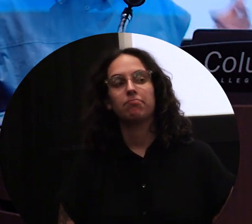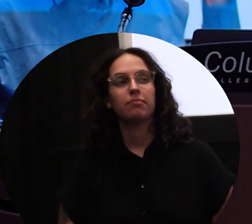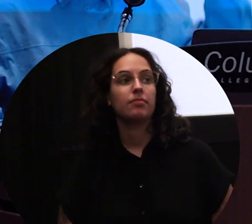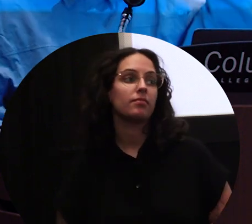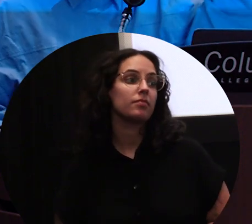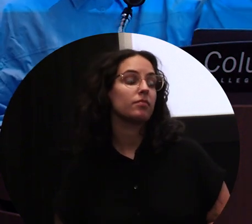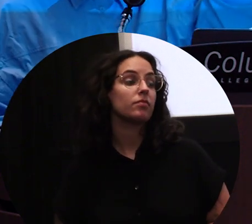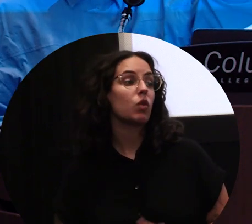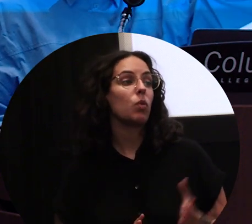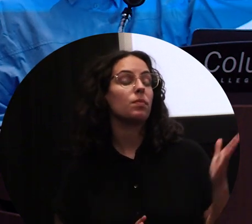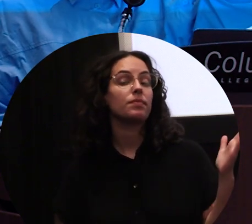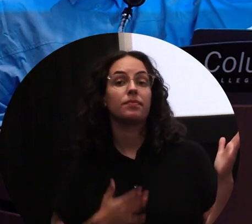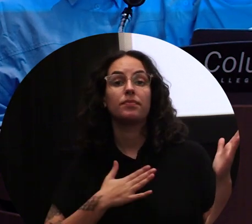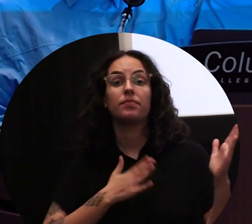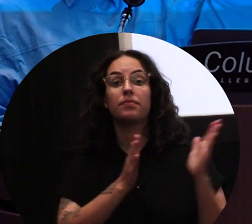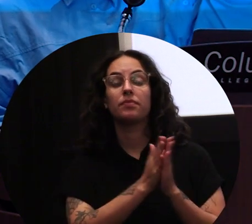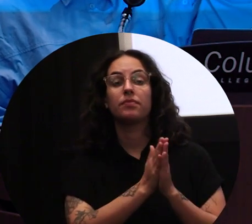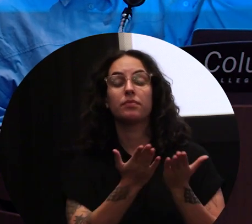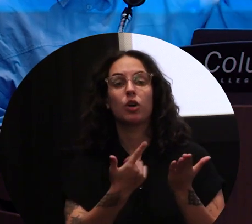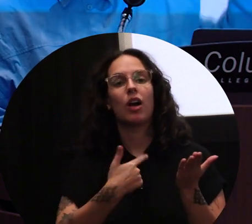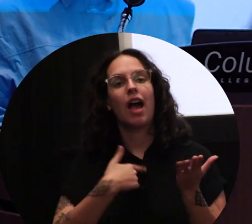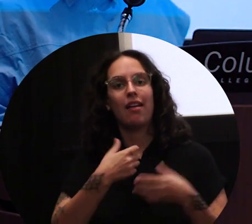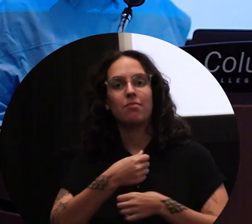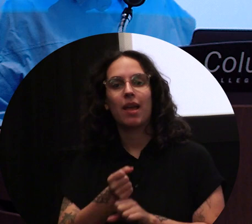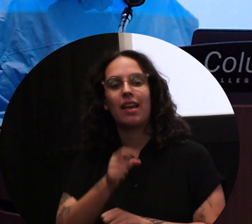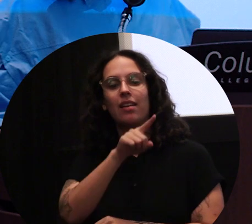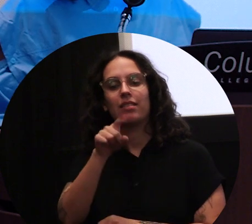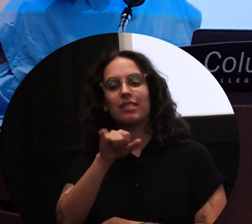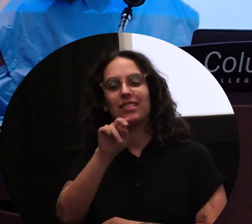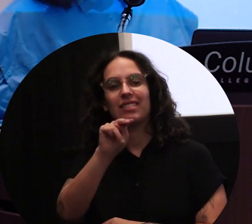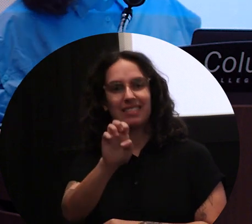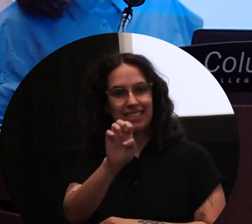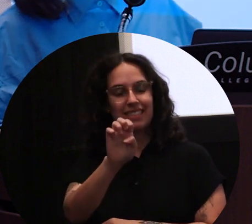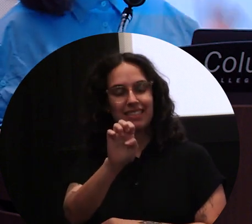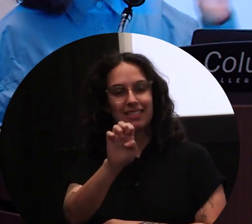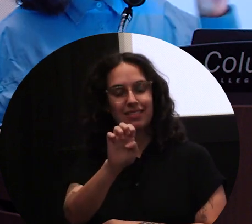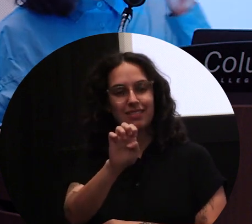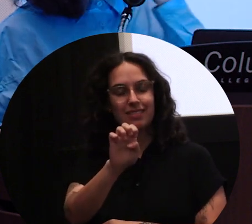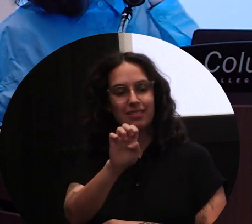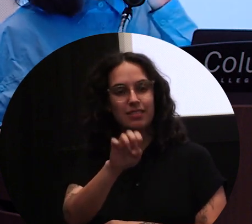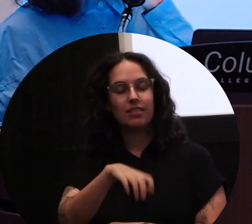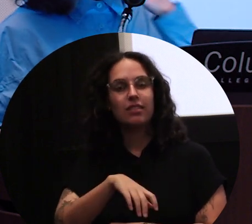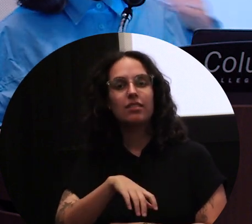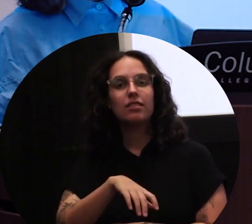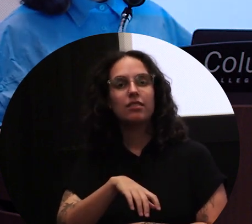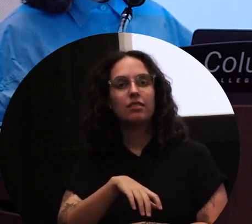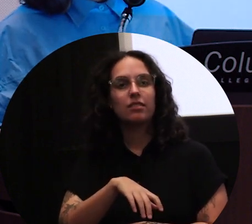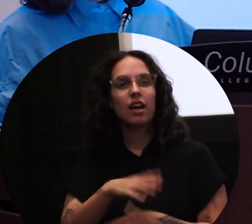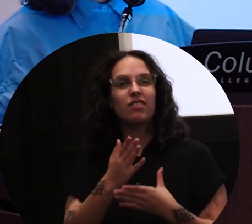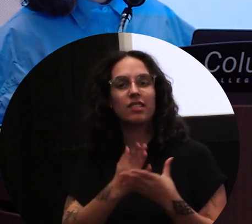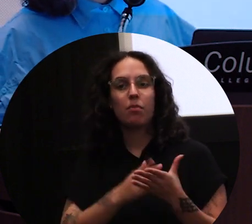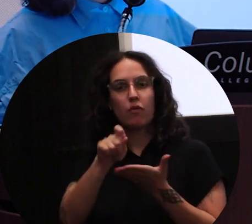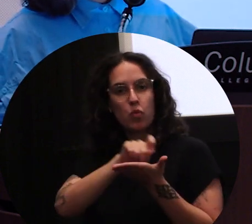And in addition to the book, I created a zine, like a visograph of the content of the writing in the